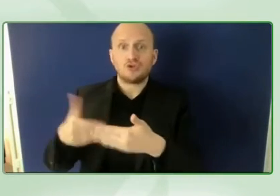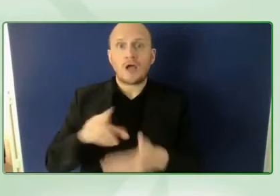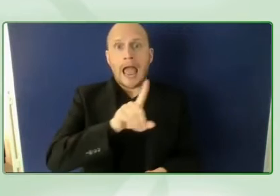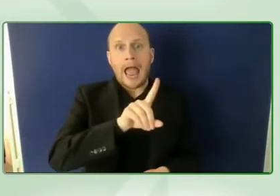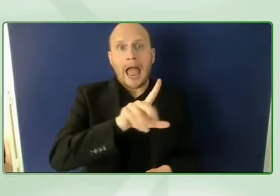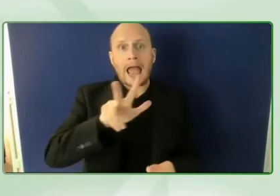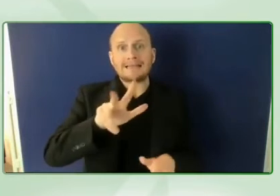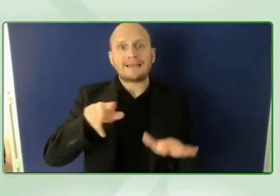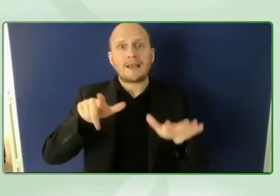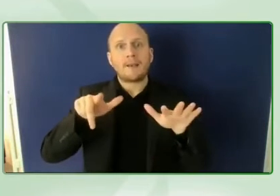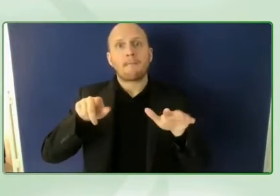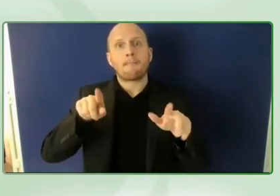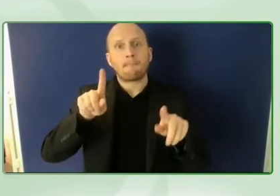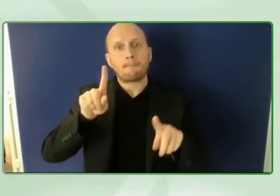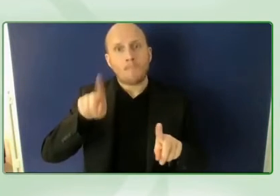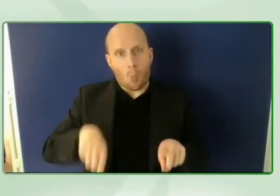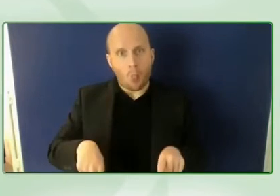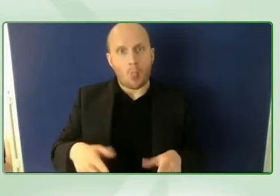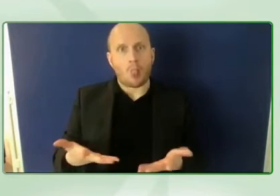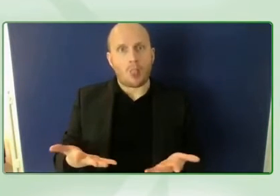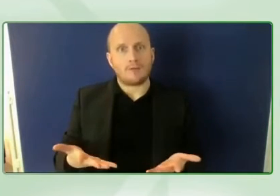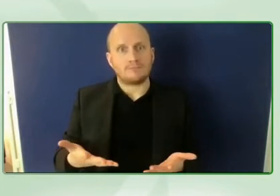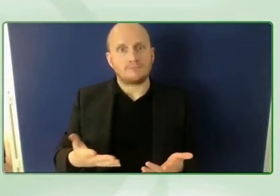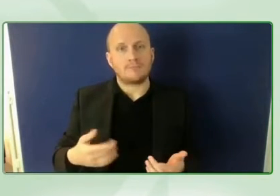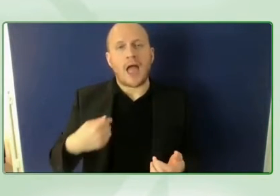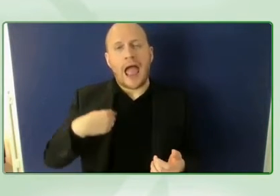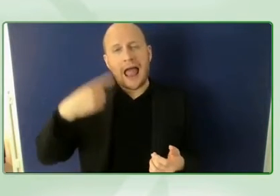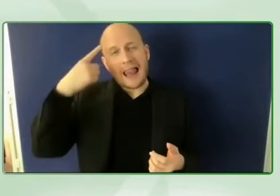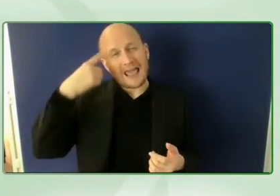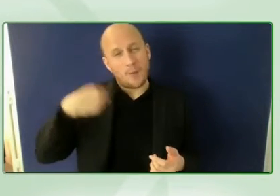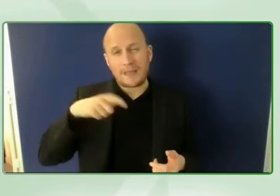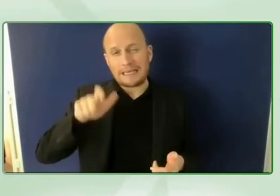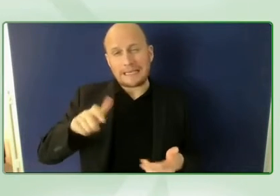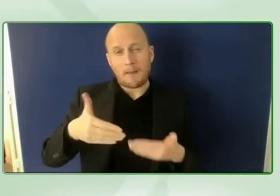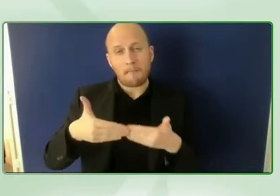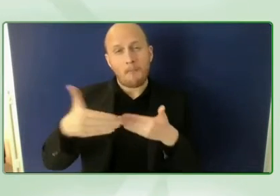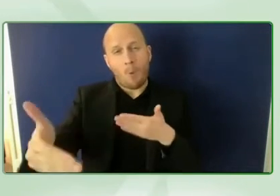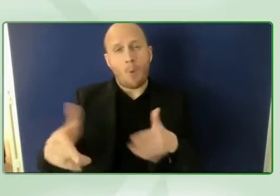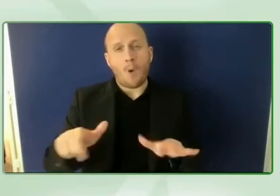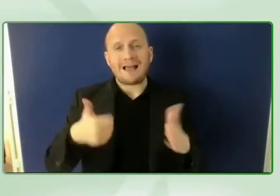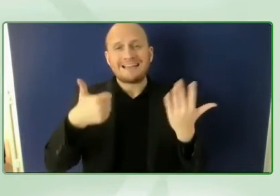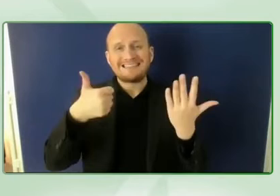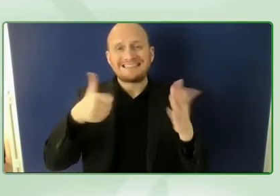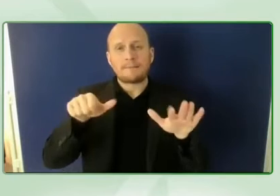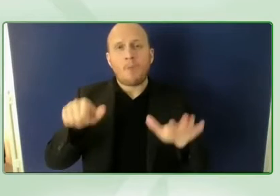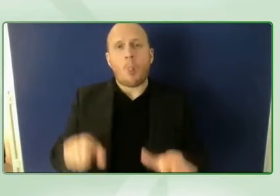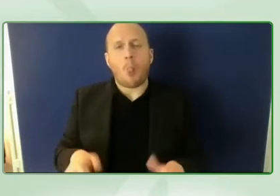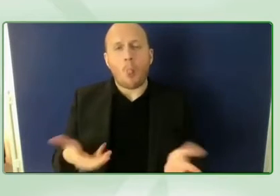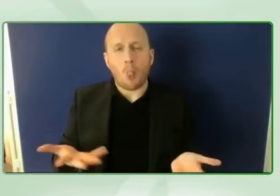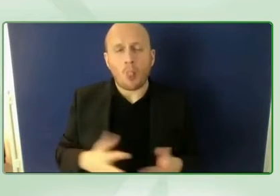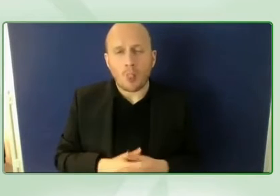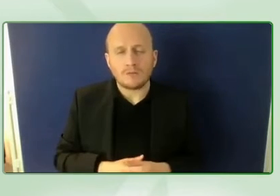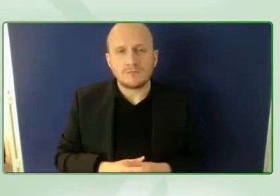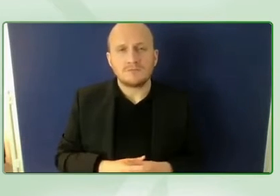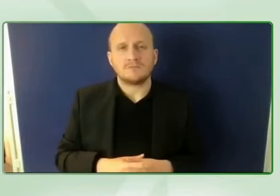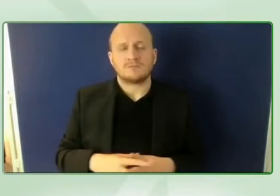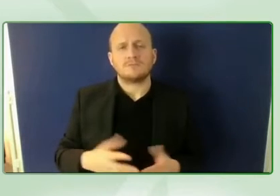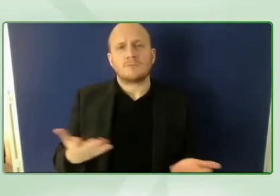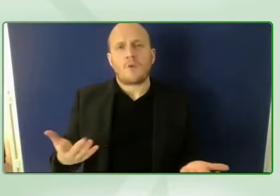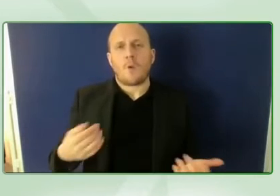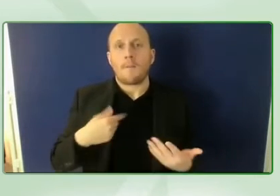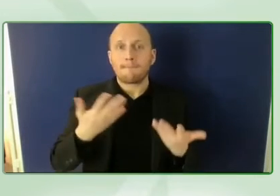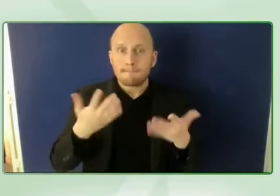extra six months because if i if if i look back at what we've achieved and we got some research last week on this